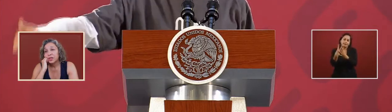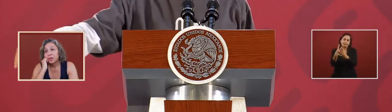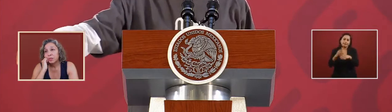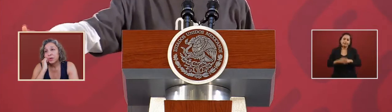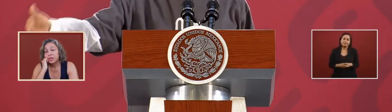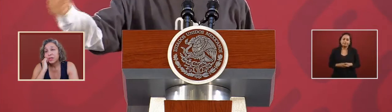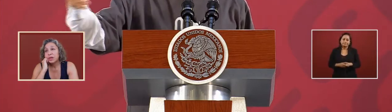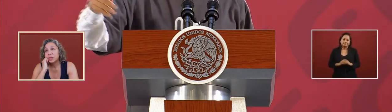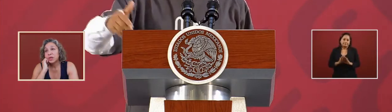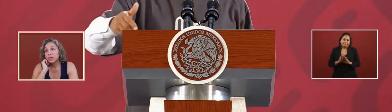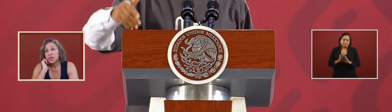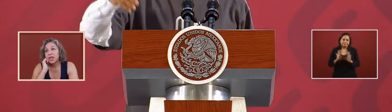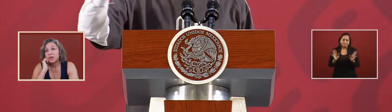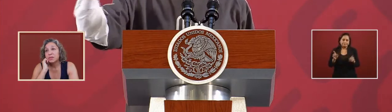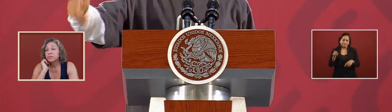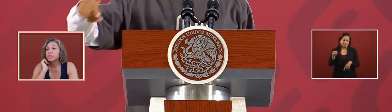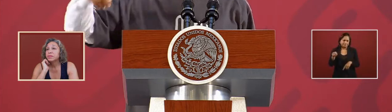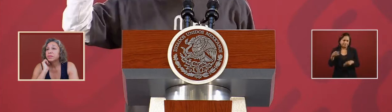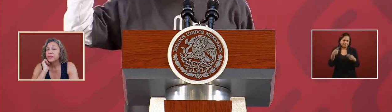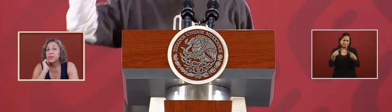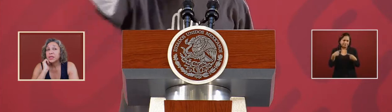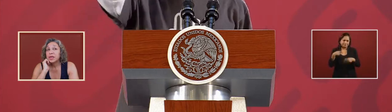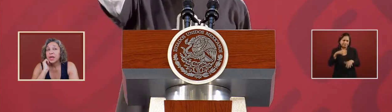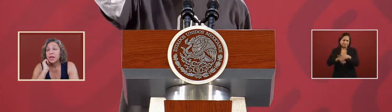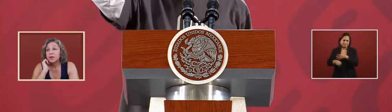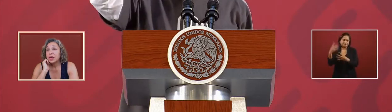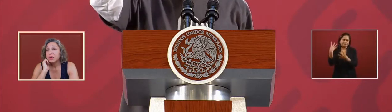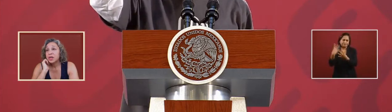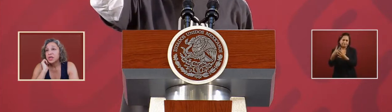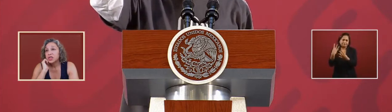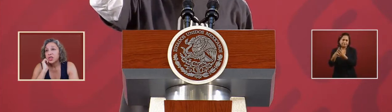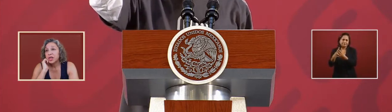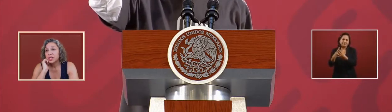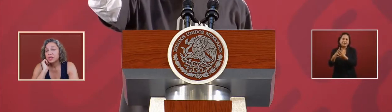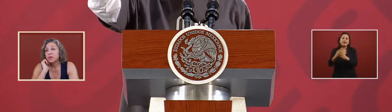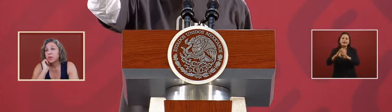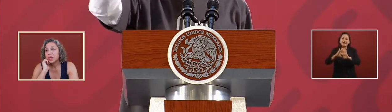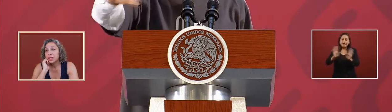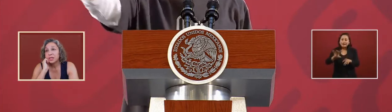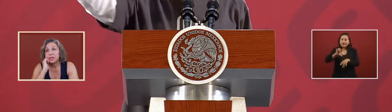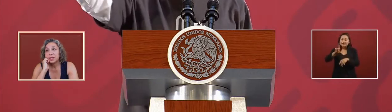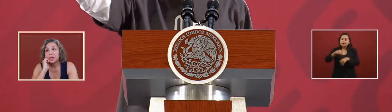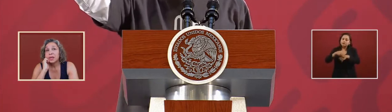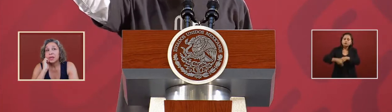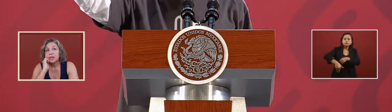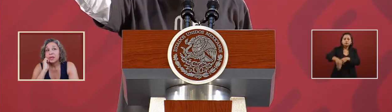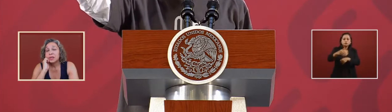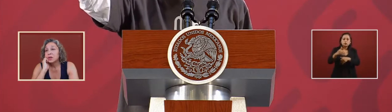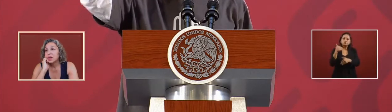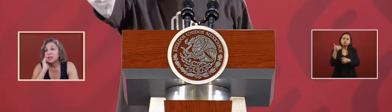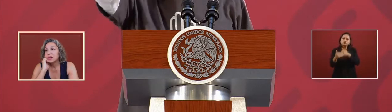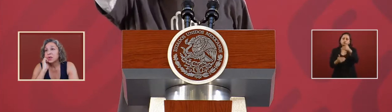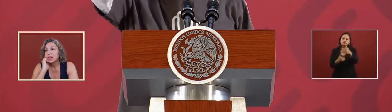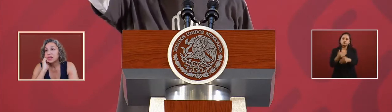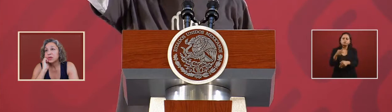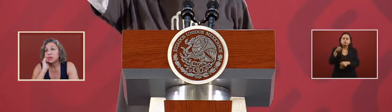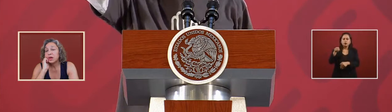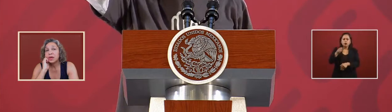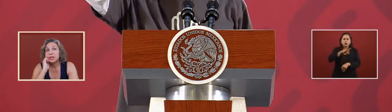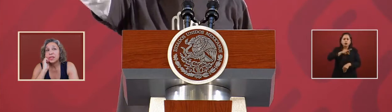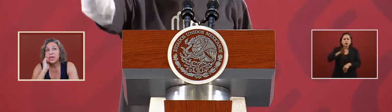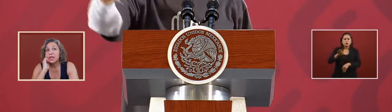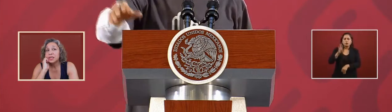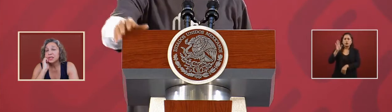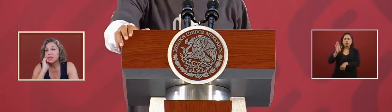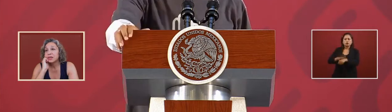so the person that would go to jail and they would initiate the process so he has a right to